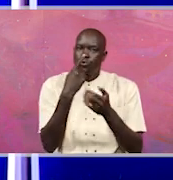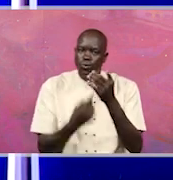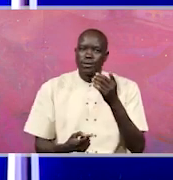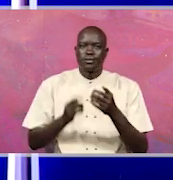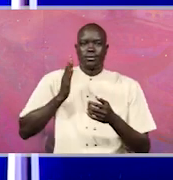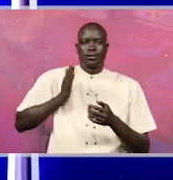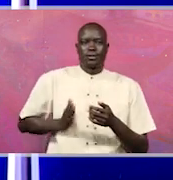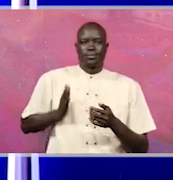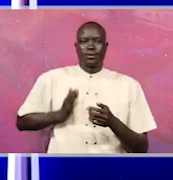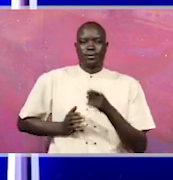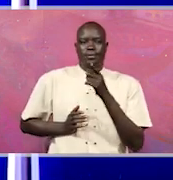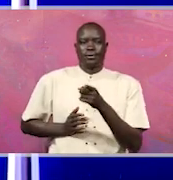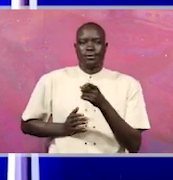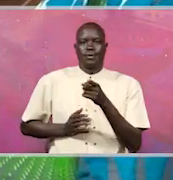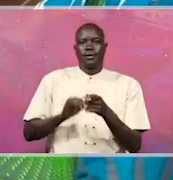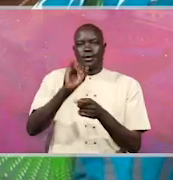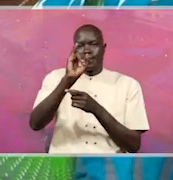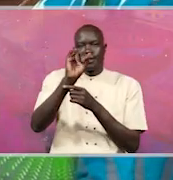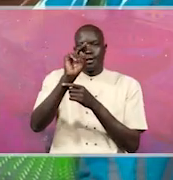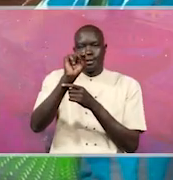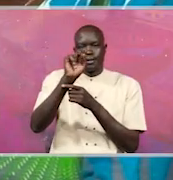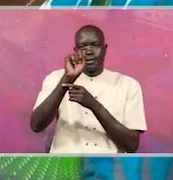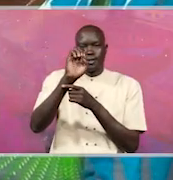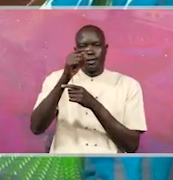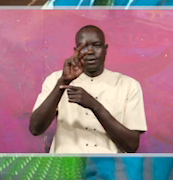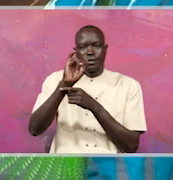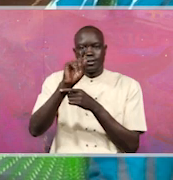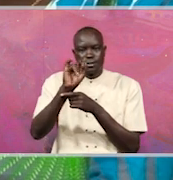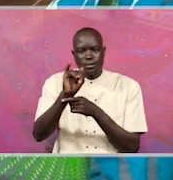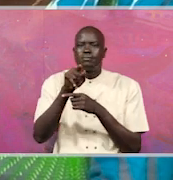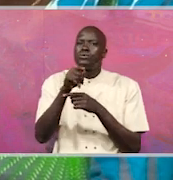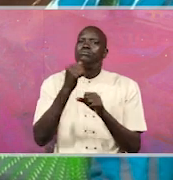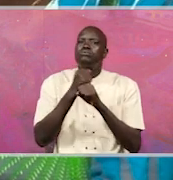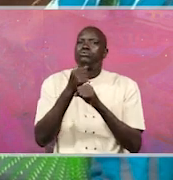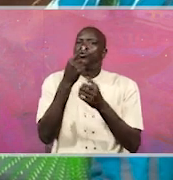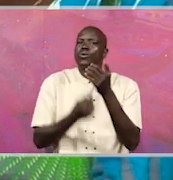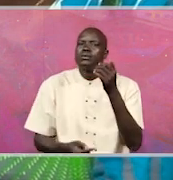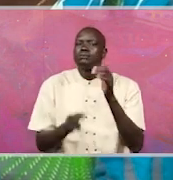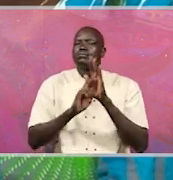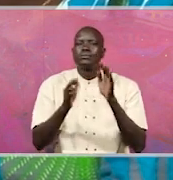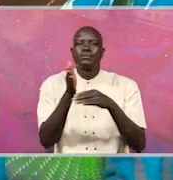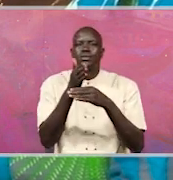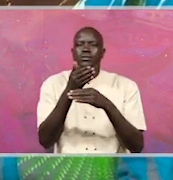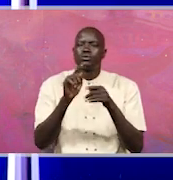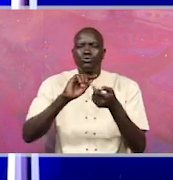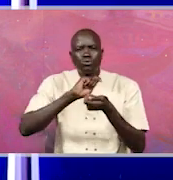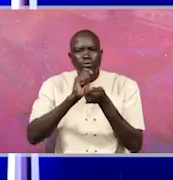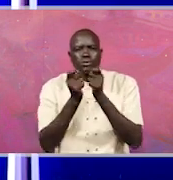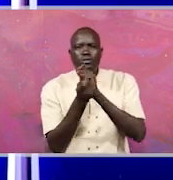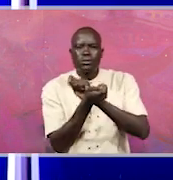As the Honorable Minister of State for Ethics and Integrity, what are you doing to restore the integrity